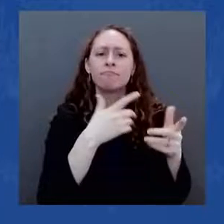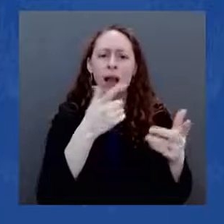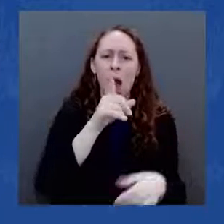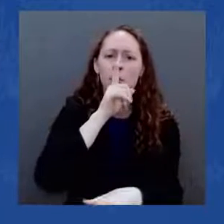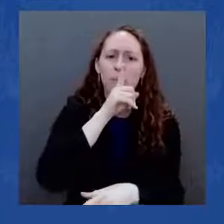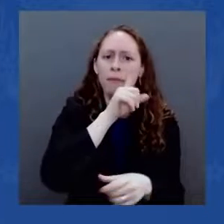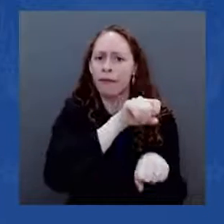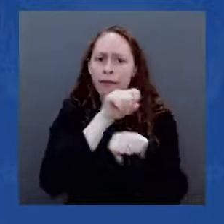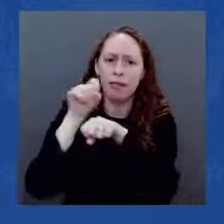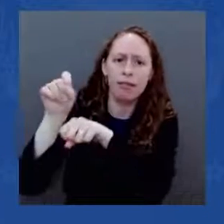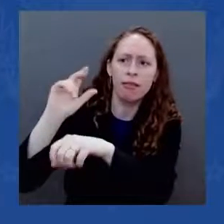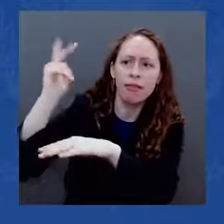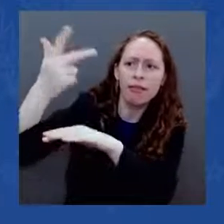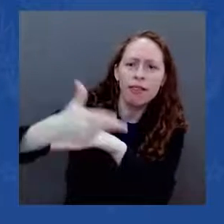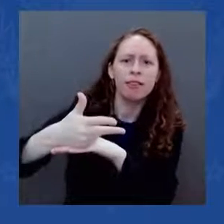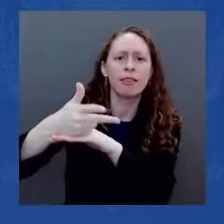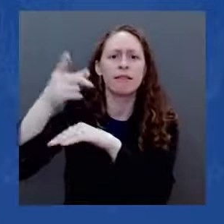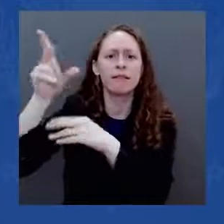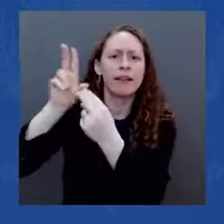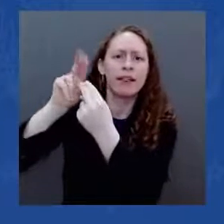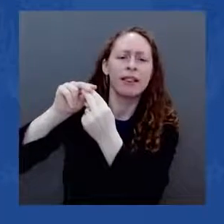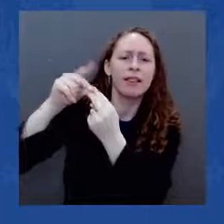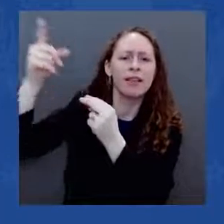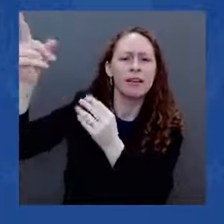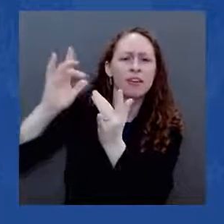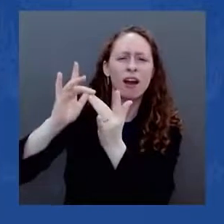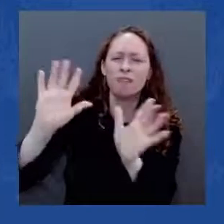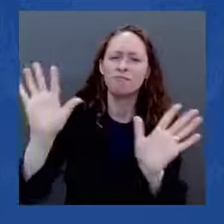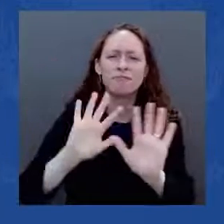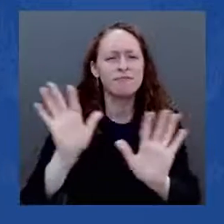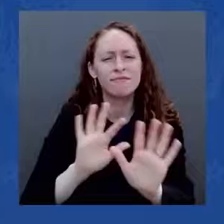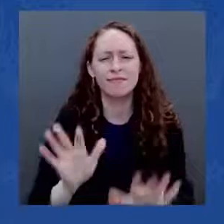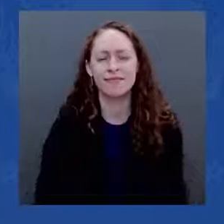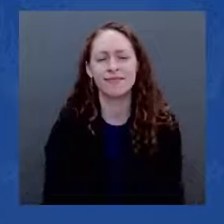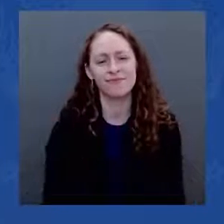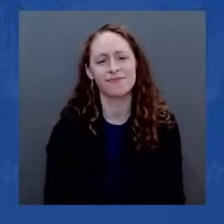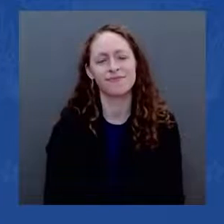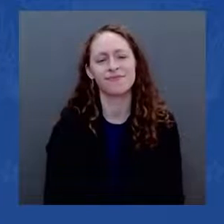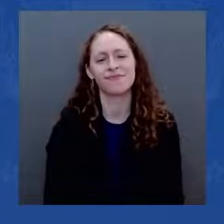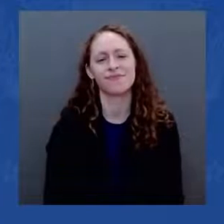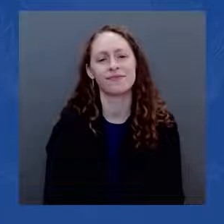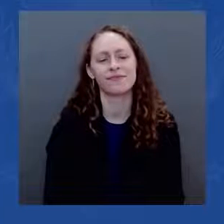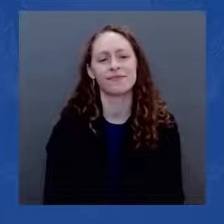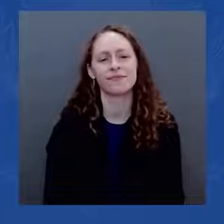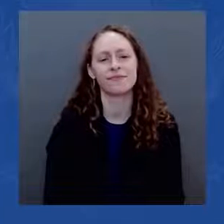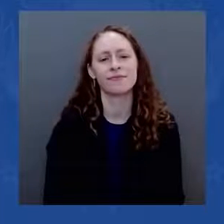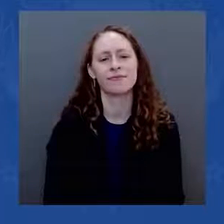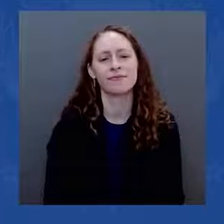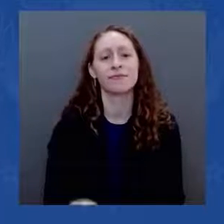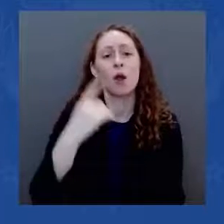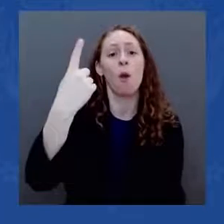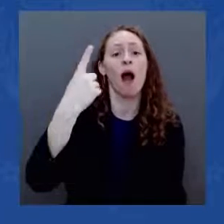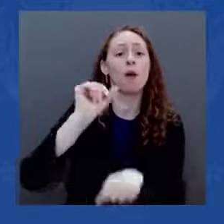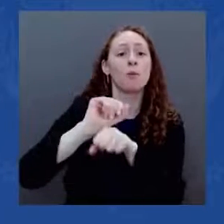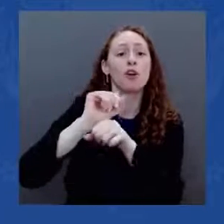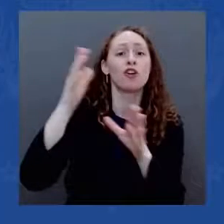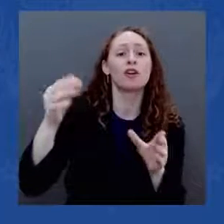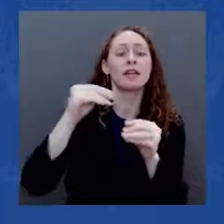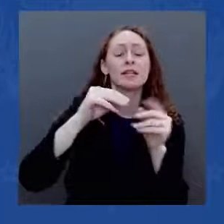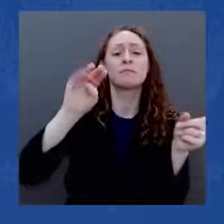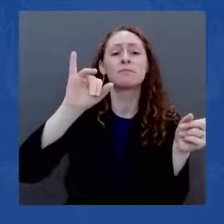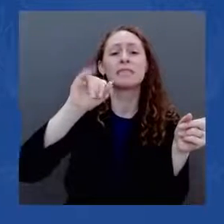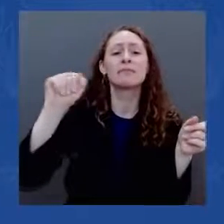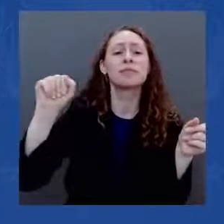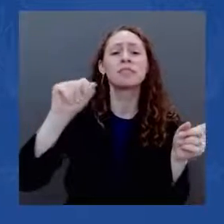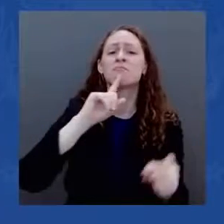I don't mind working three jobs, I just don't want one paycheck across all three jobs. You know, we've heard it